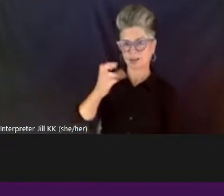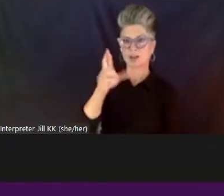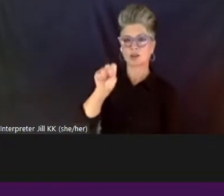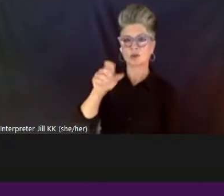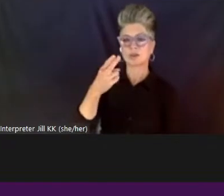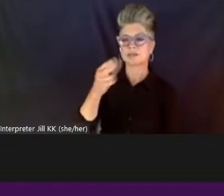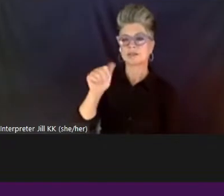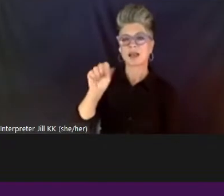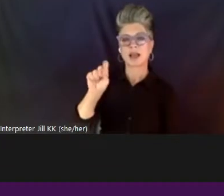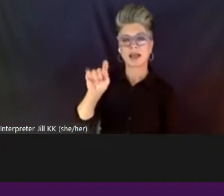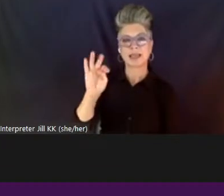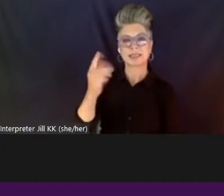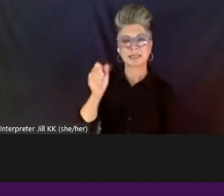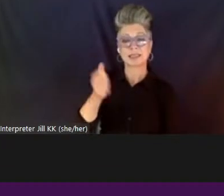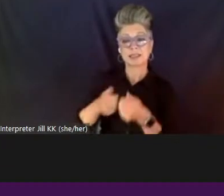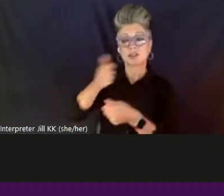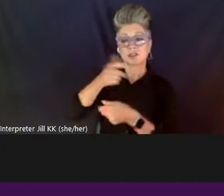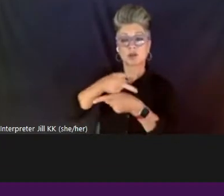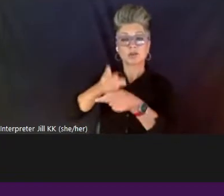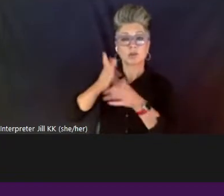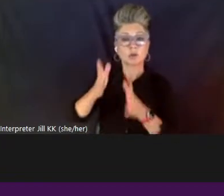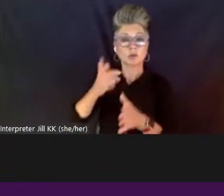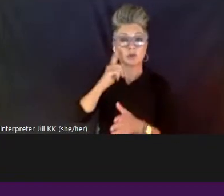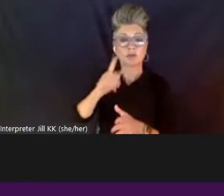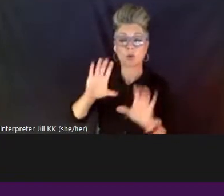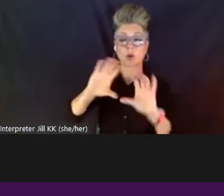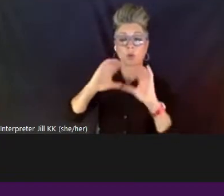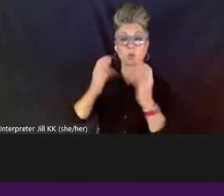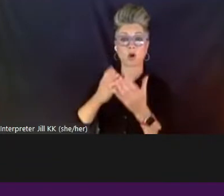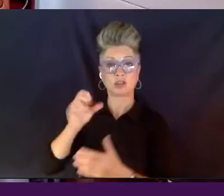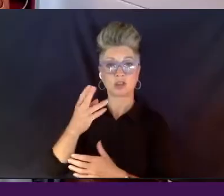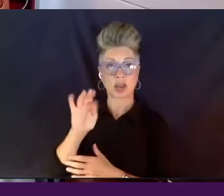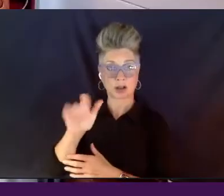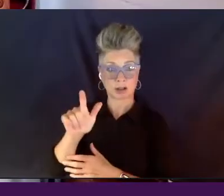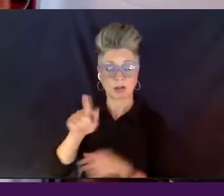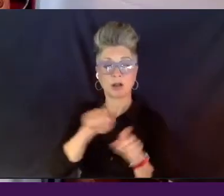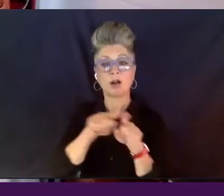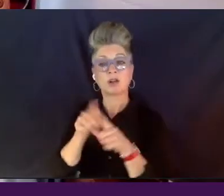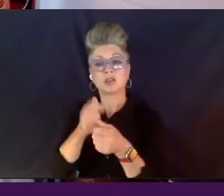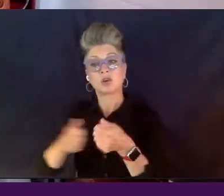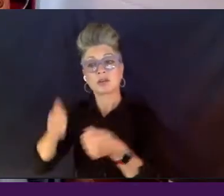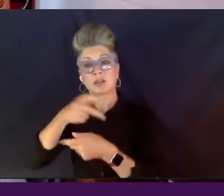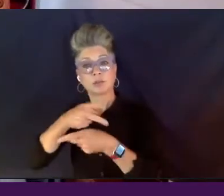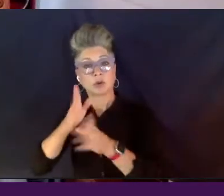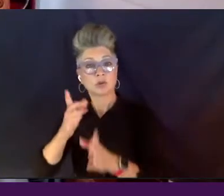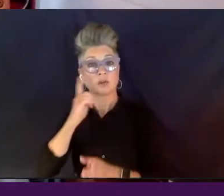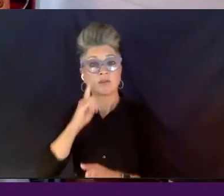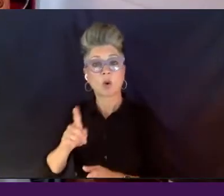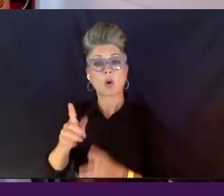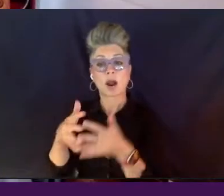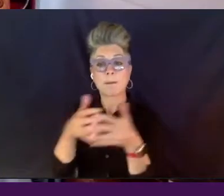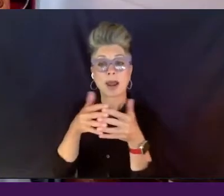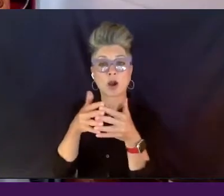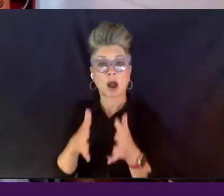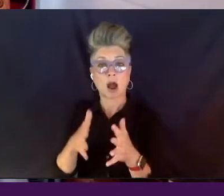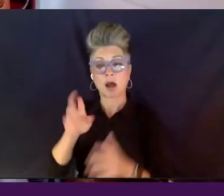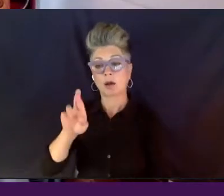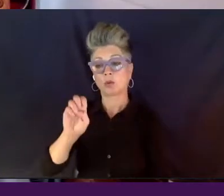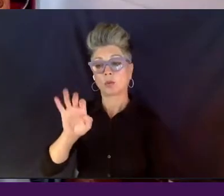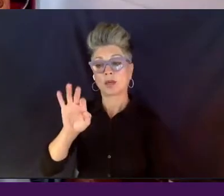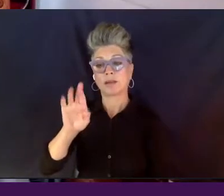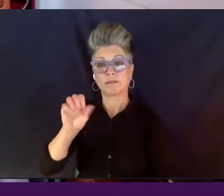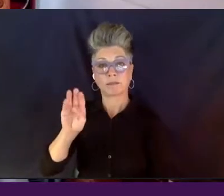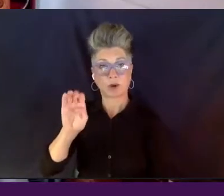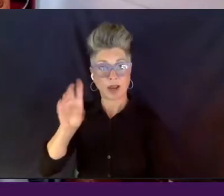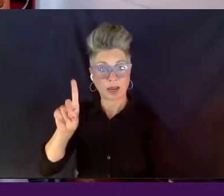Hastings, Executive Producer for World Channel, also Executive Producer for America Reframe. World Channel is based at